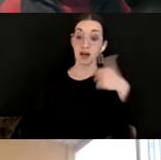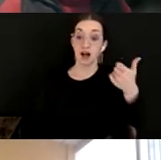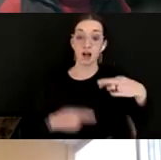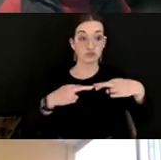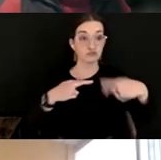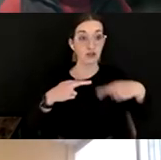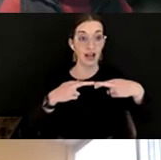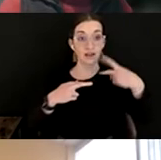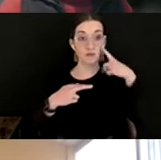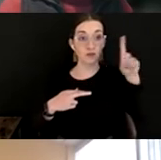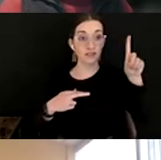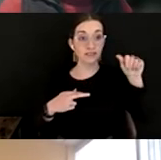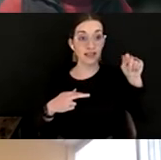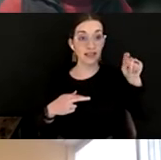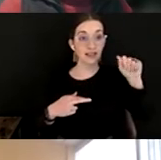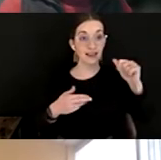return to the stage.